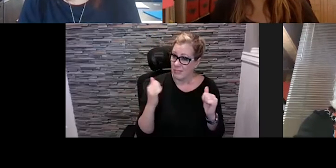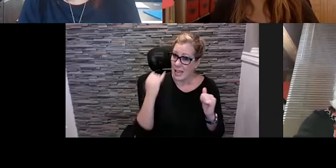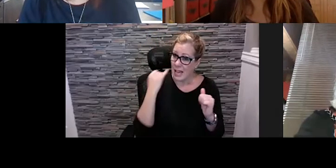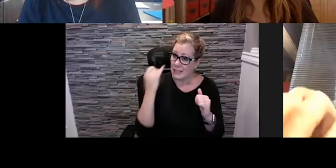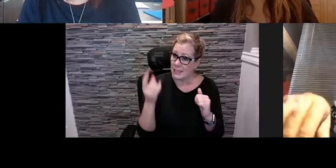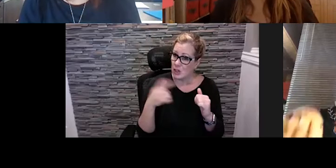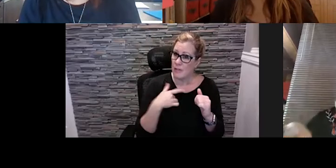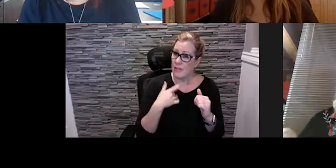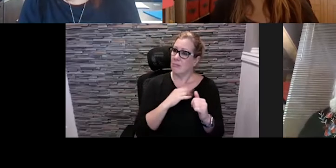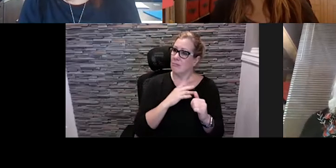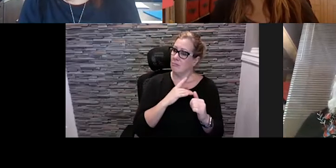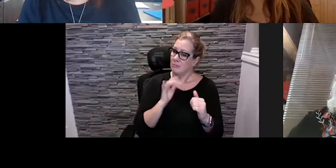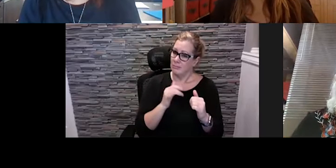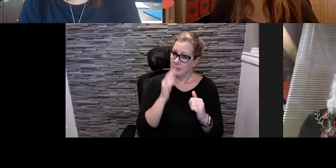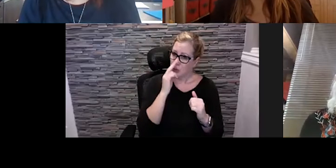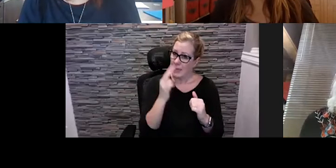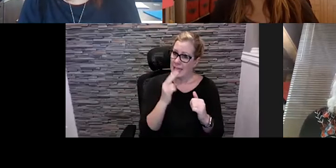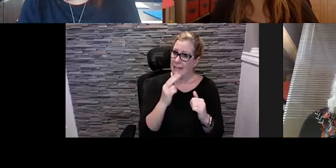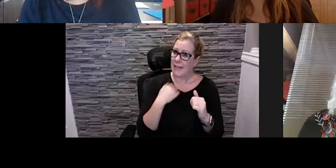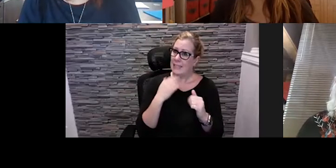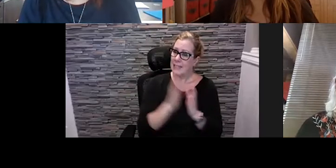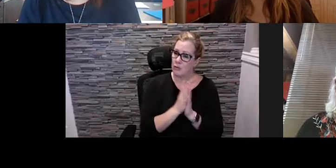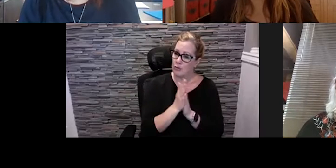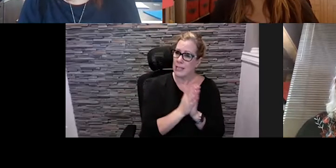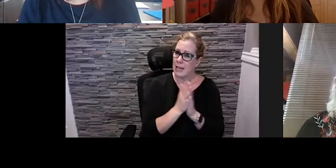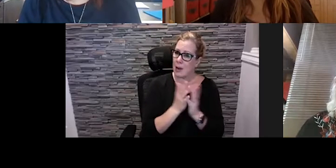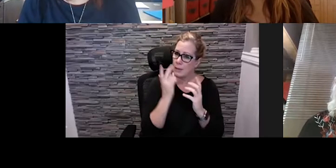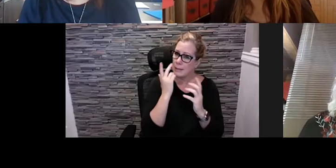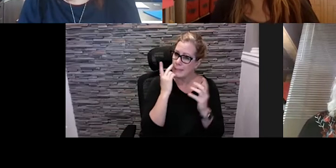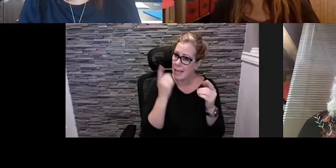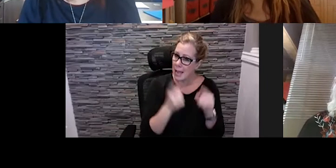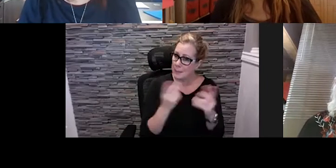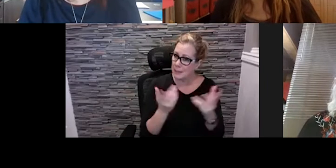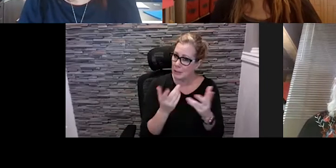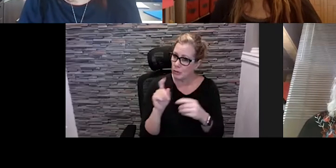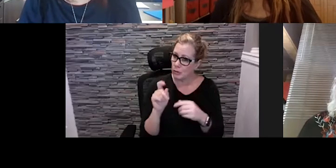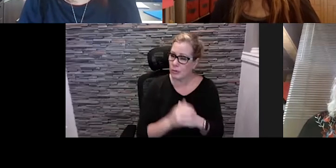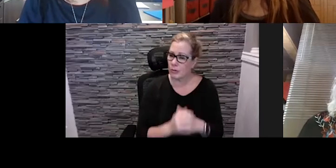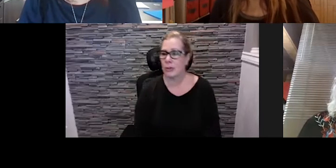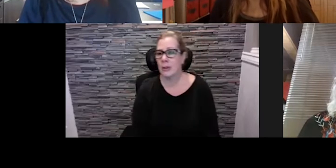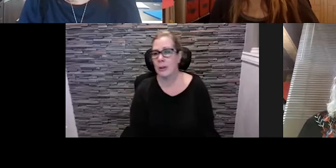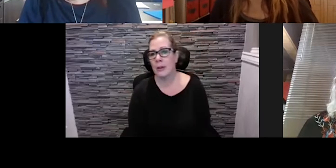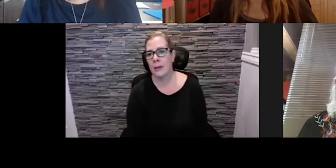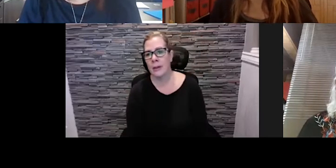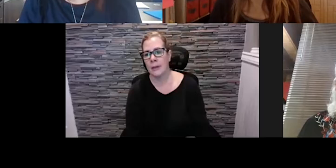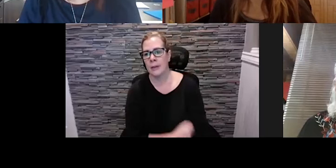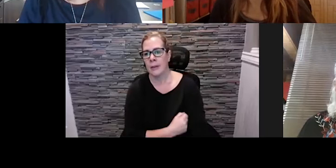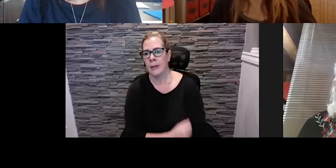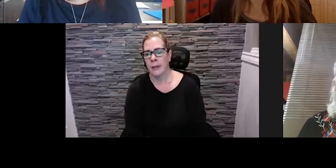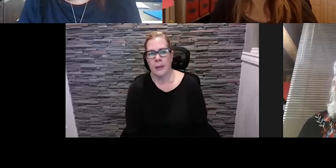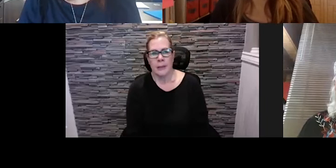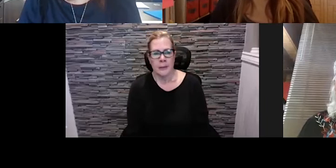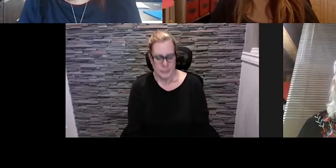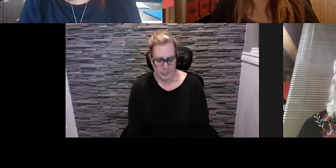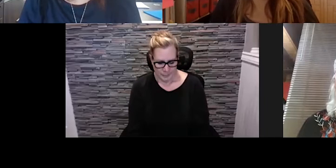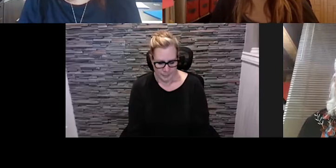chord with you that you thought oh that is super interesting and i'd love to see this you know happen in this way shape or form well i know the success from the